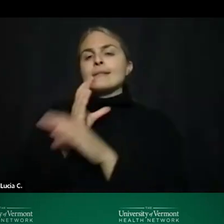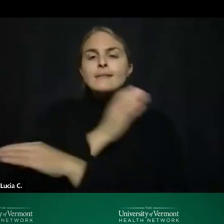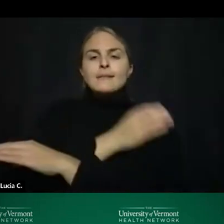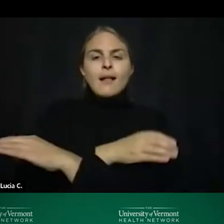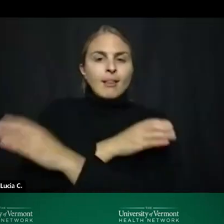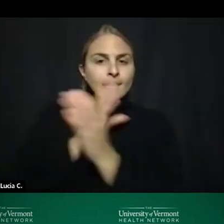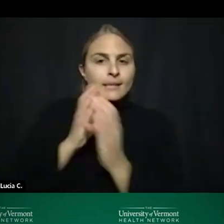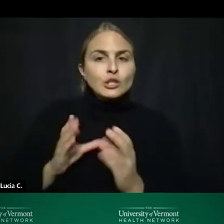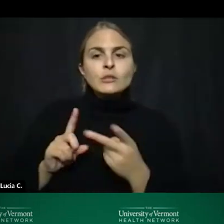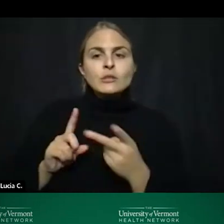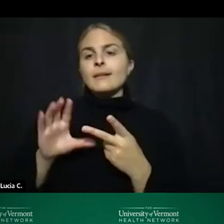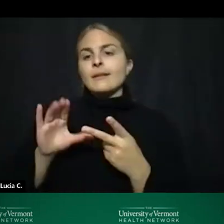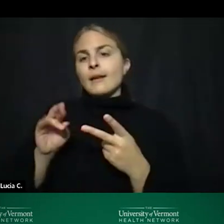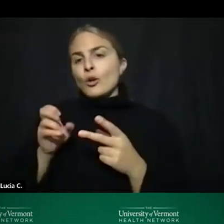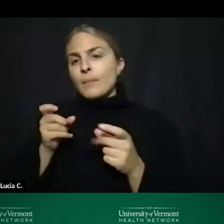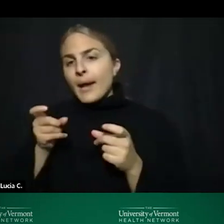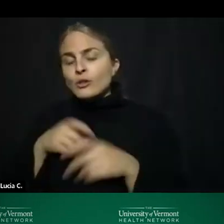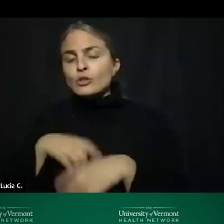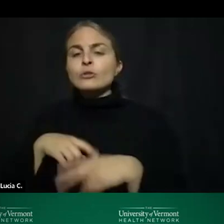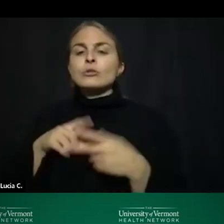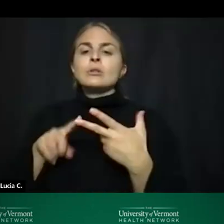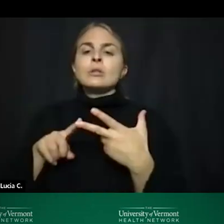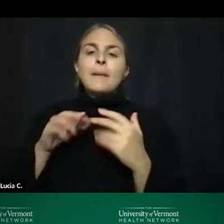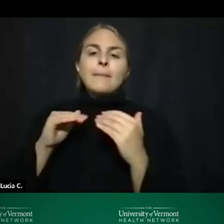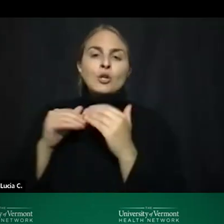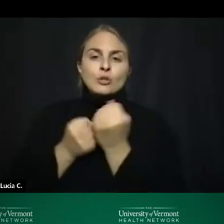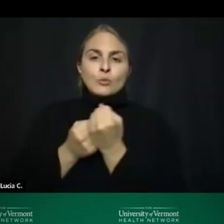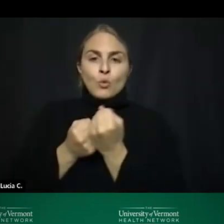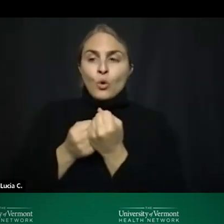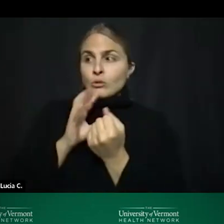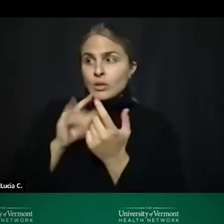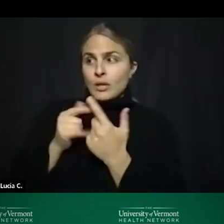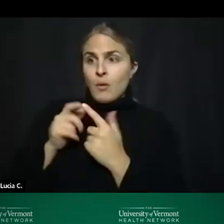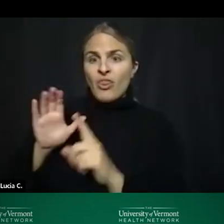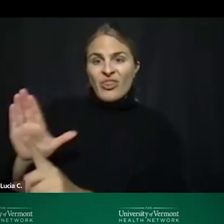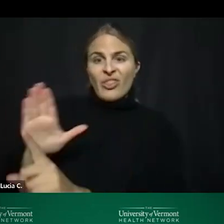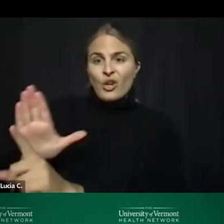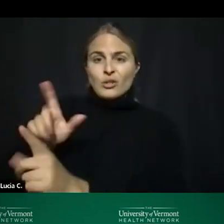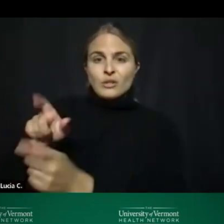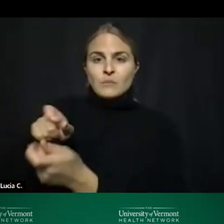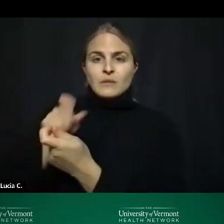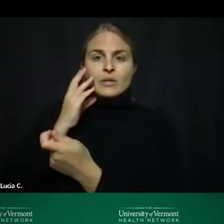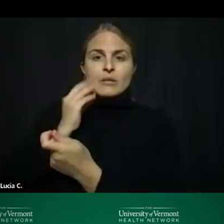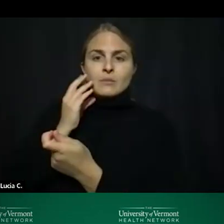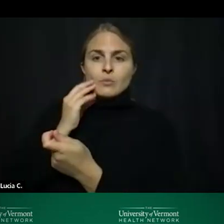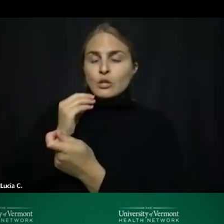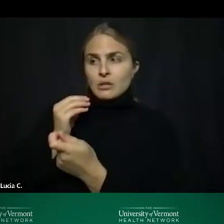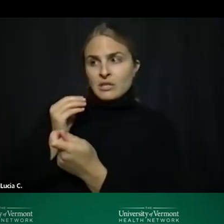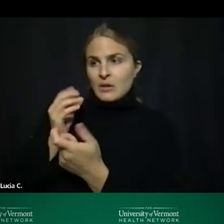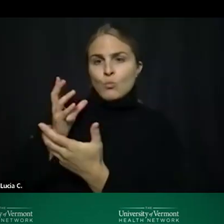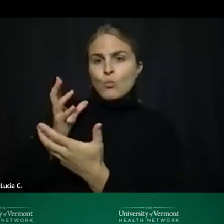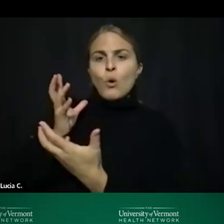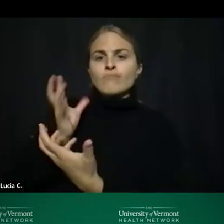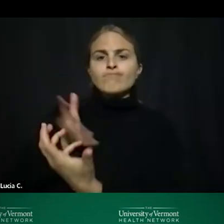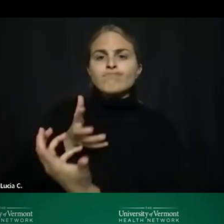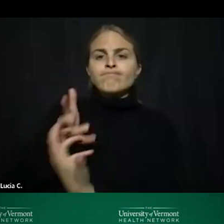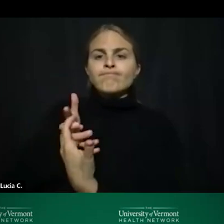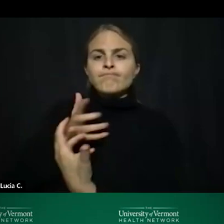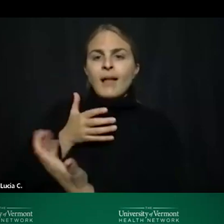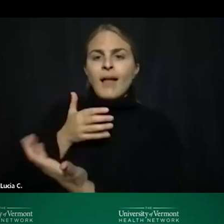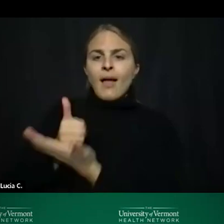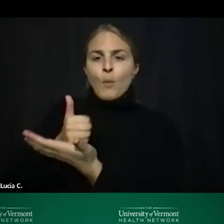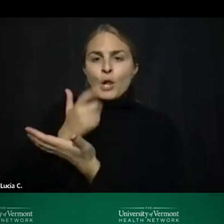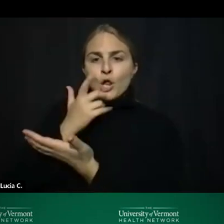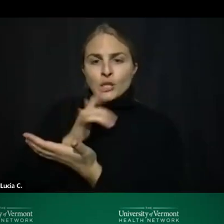management peer support about their specific experience and what help may look like that could